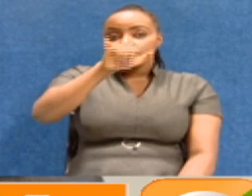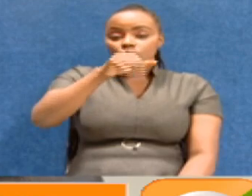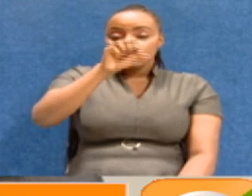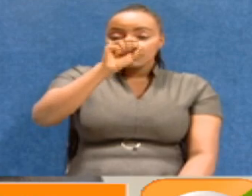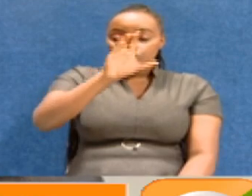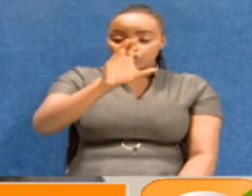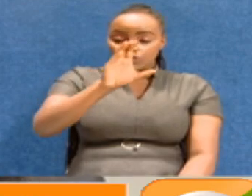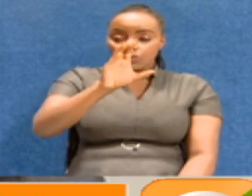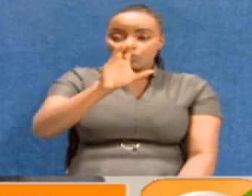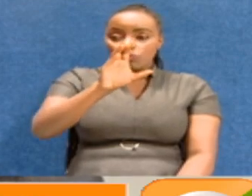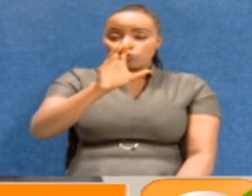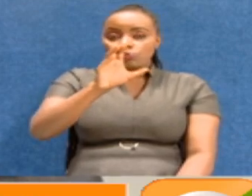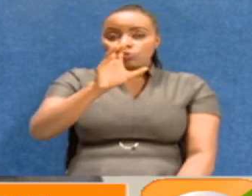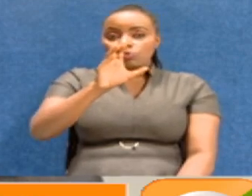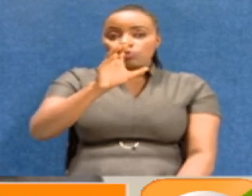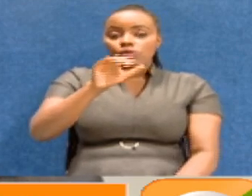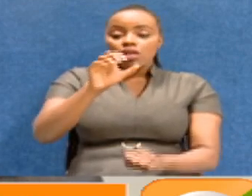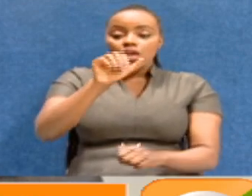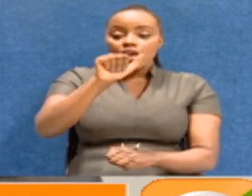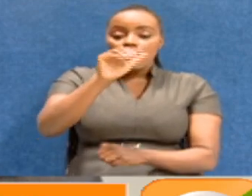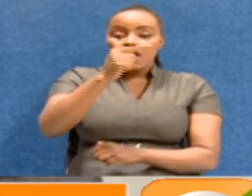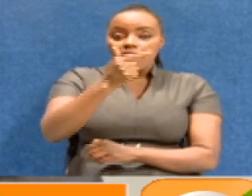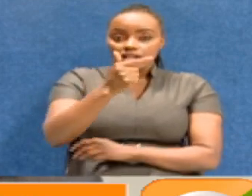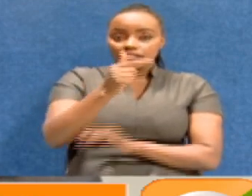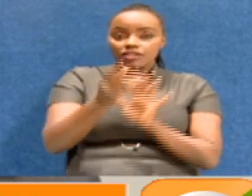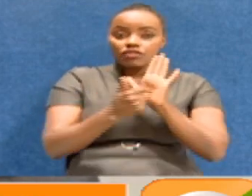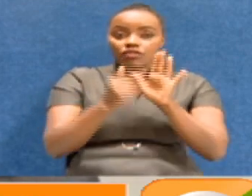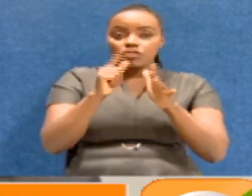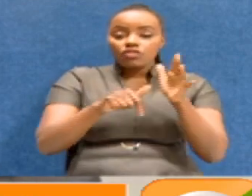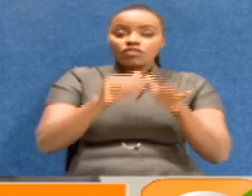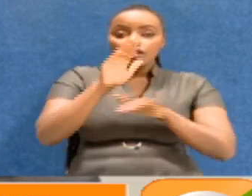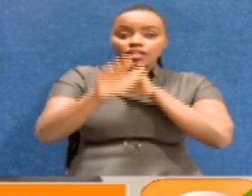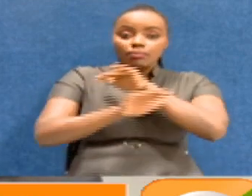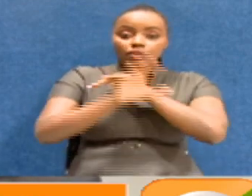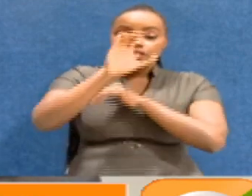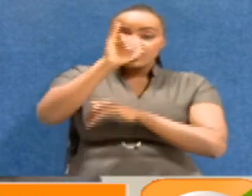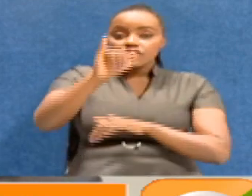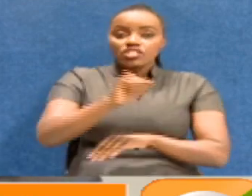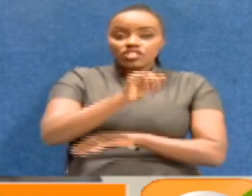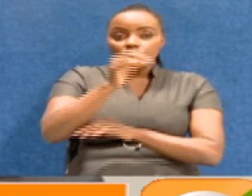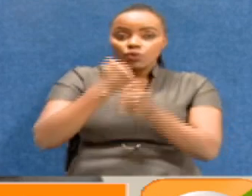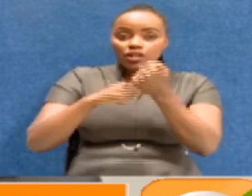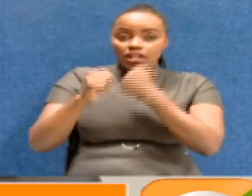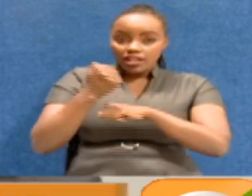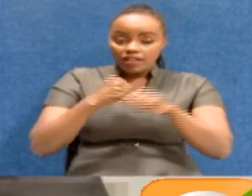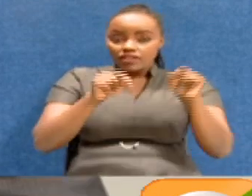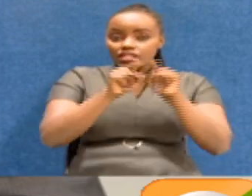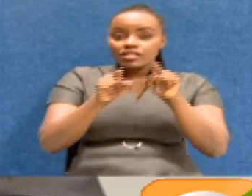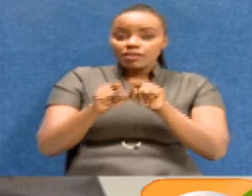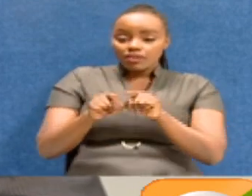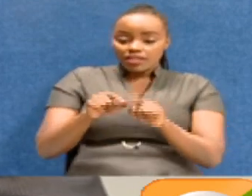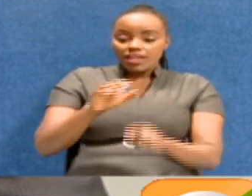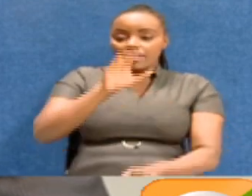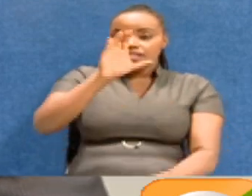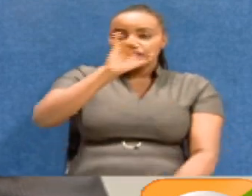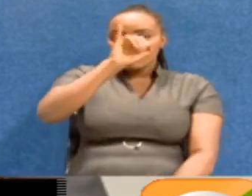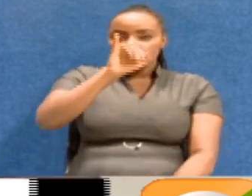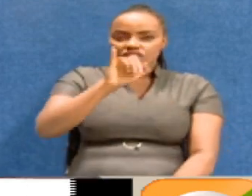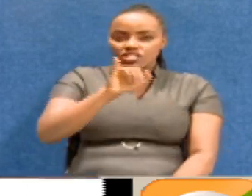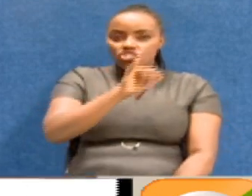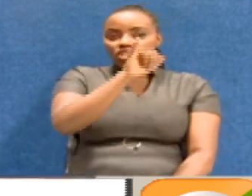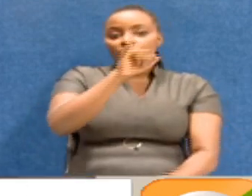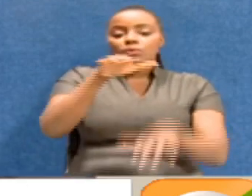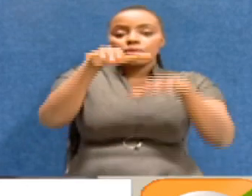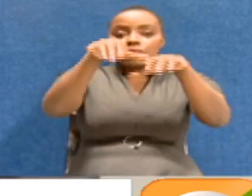statutorily says that the deputy chief justice will act as the acting chief justice. And she's taken over.